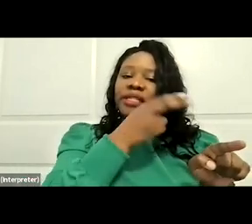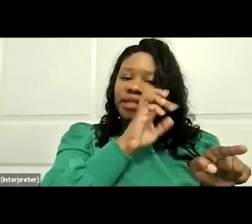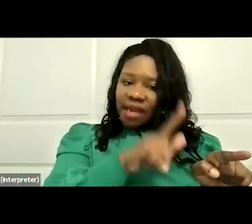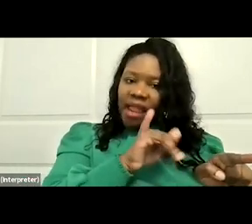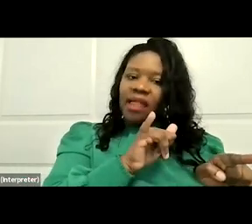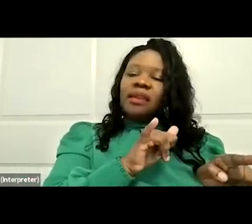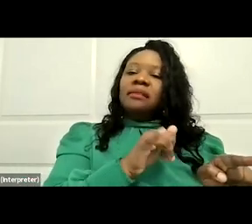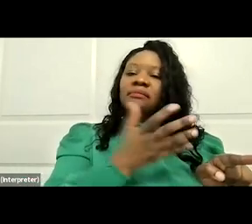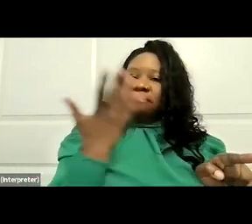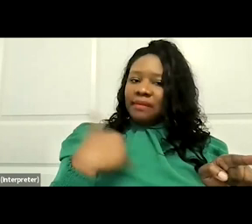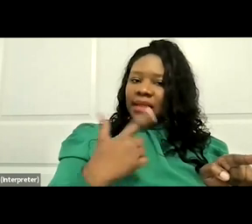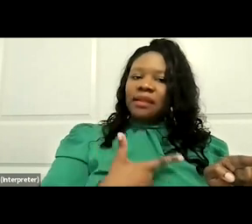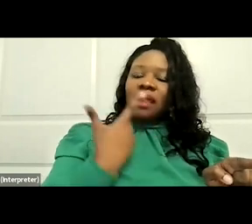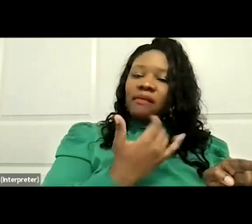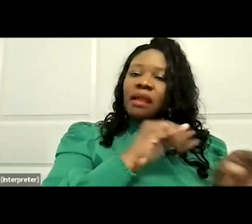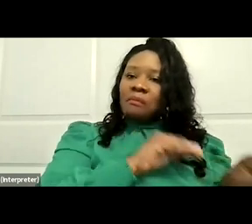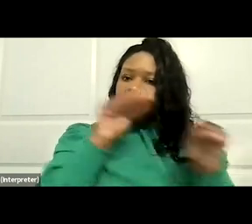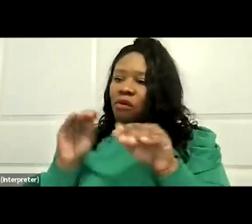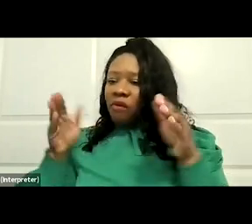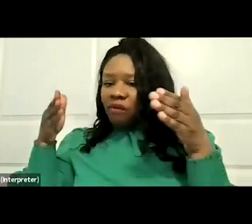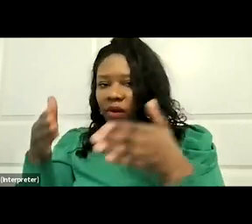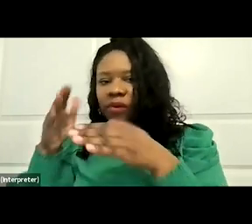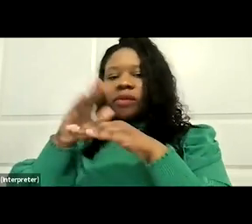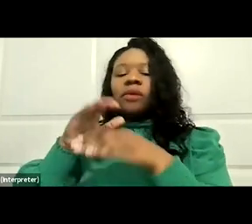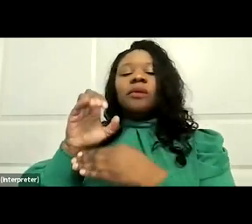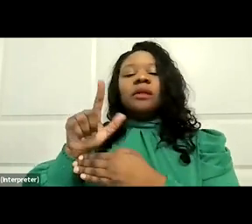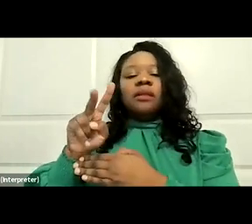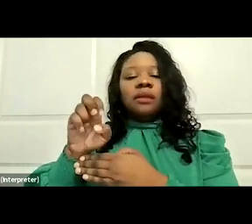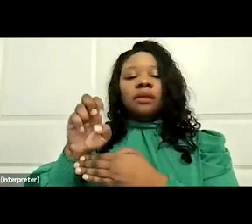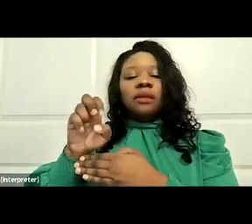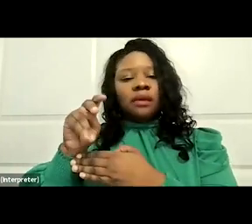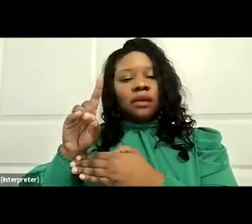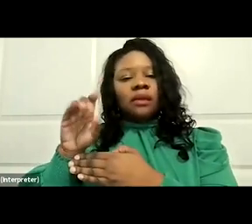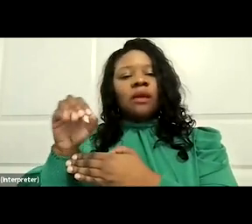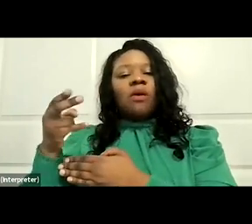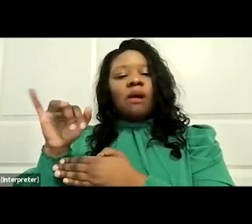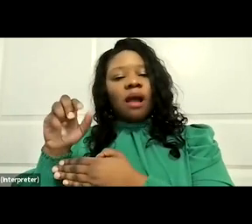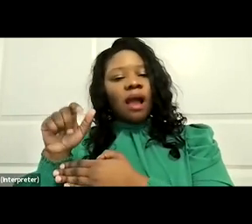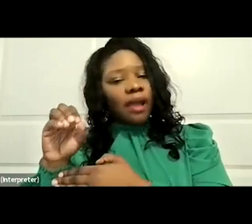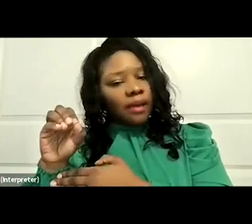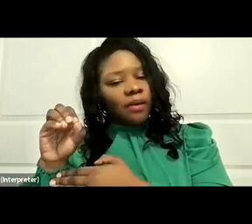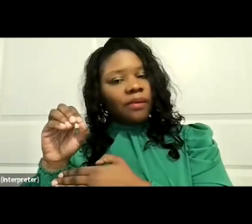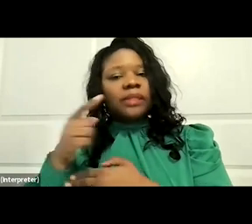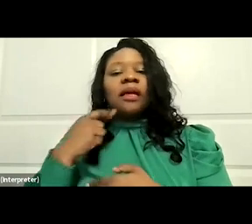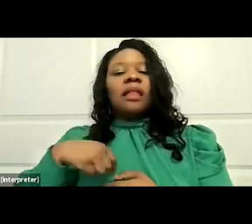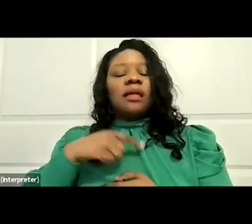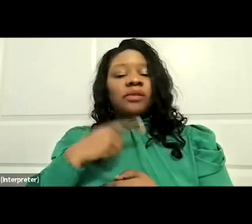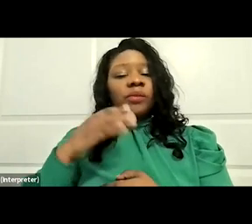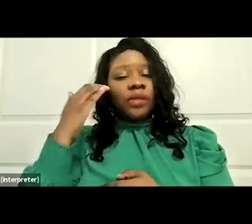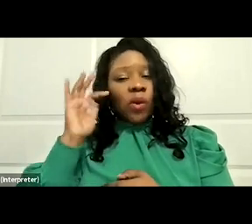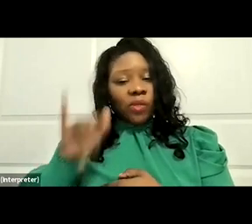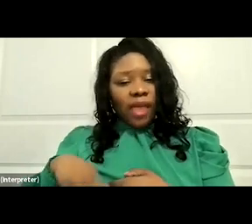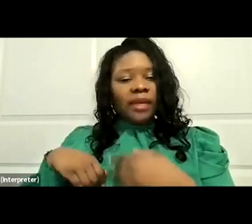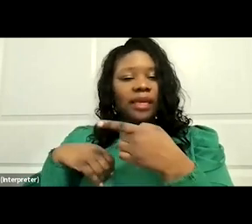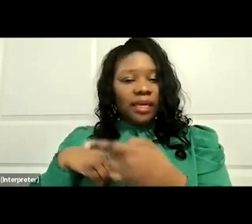moving to Cleveland, Ohio. Tell us, we know that David Joyce has